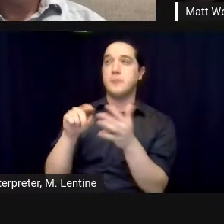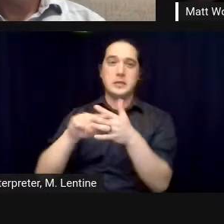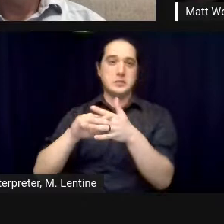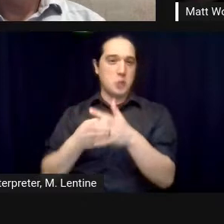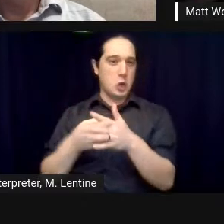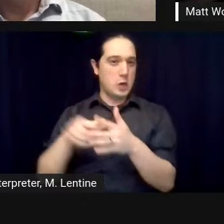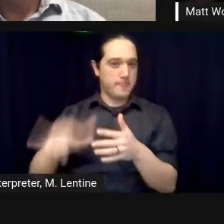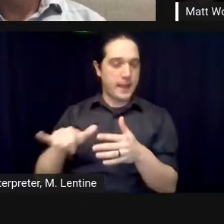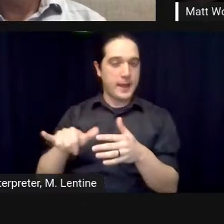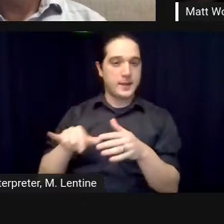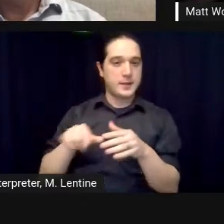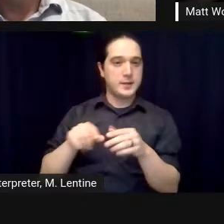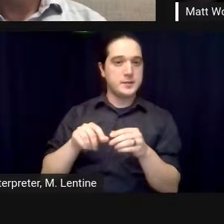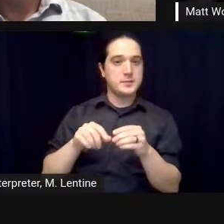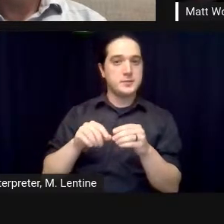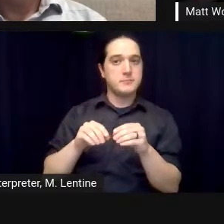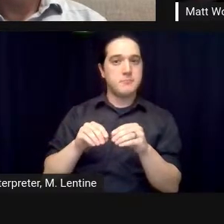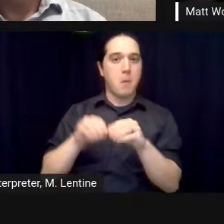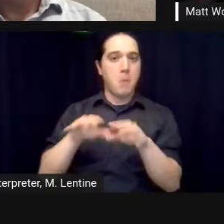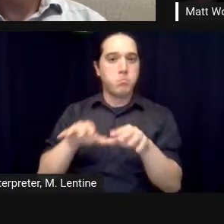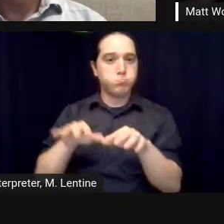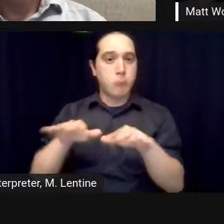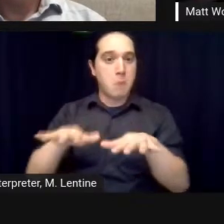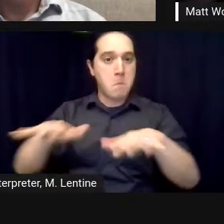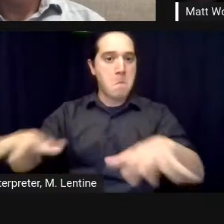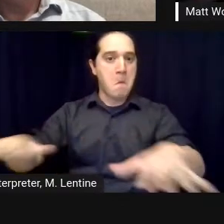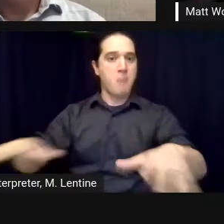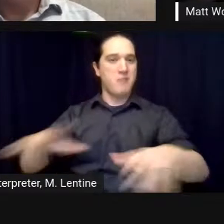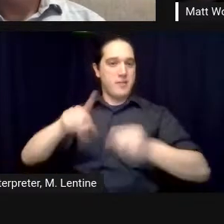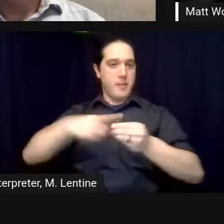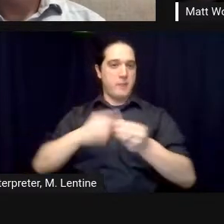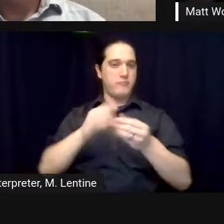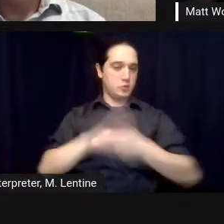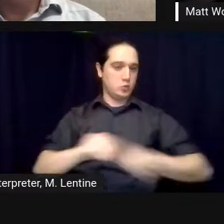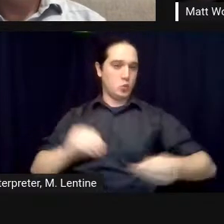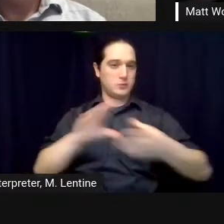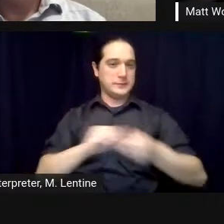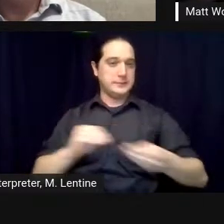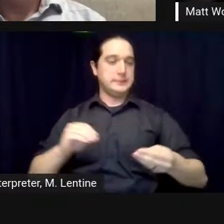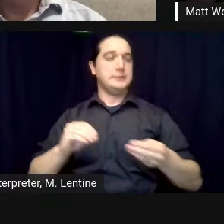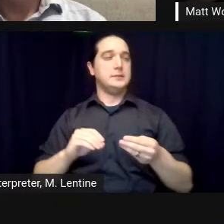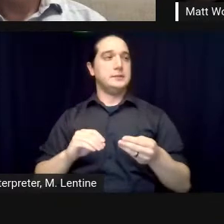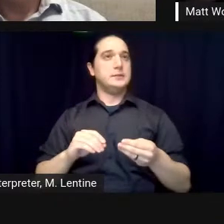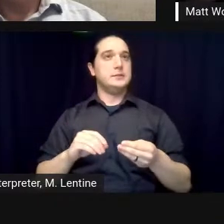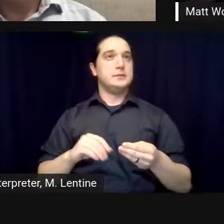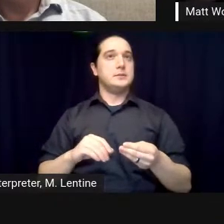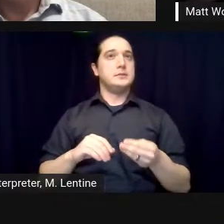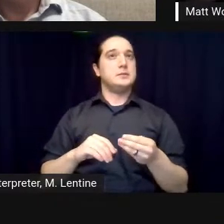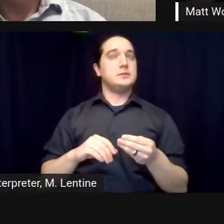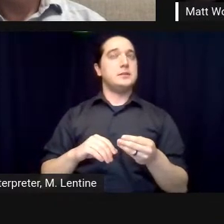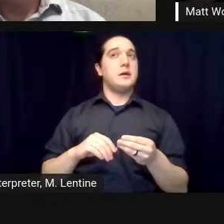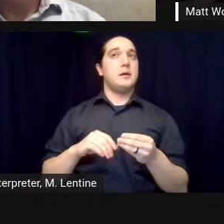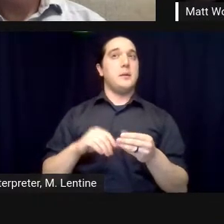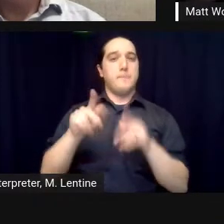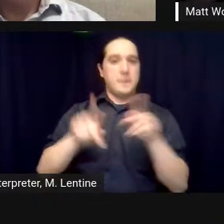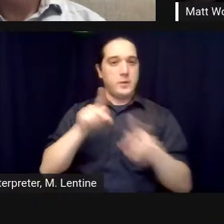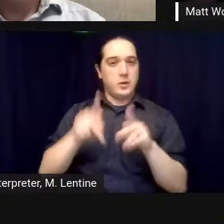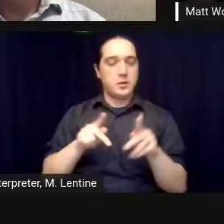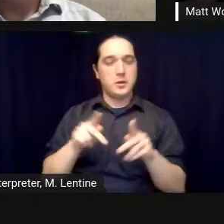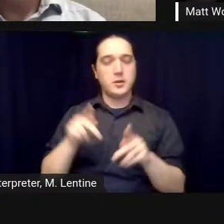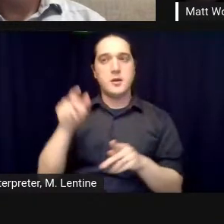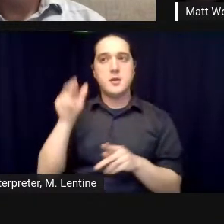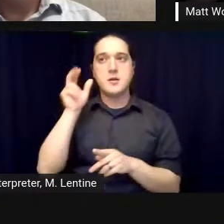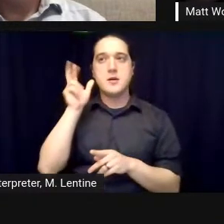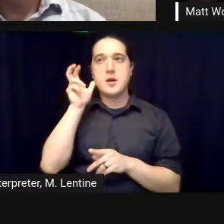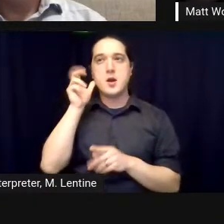pilgrimage of people who came to biosphere 2 wanting to see what was like you know try to wrap their